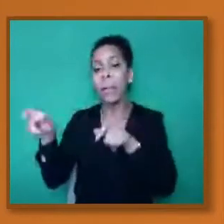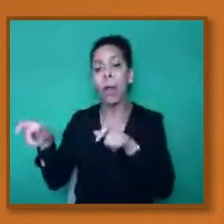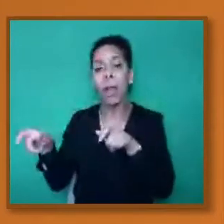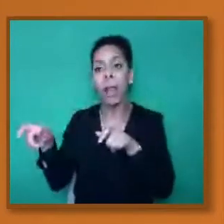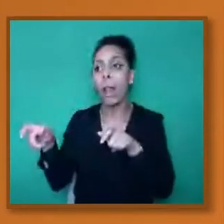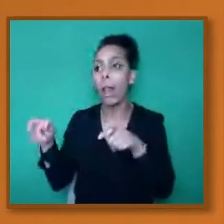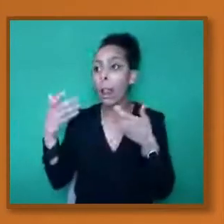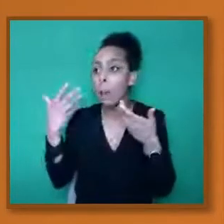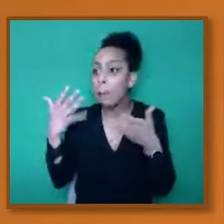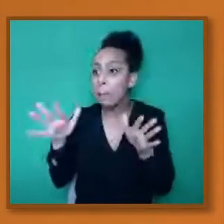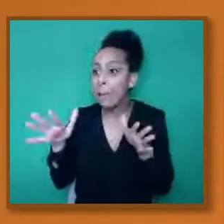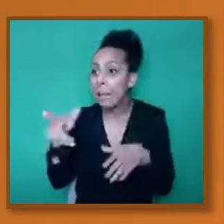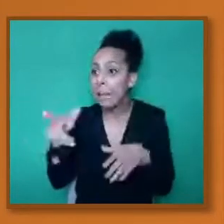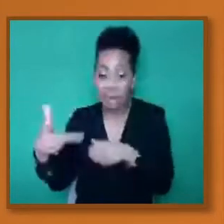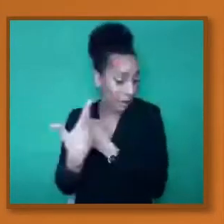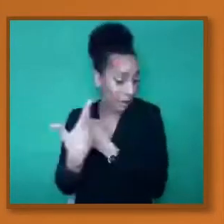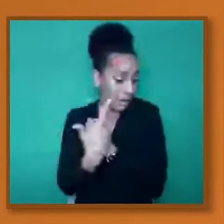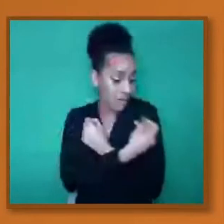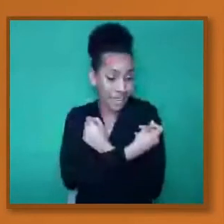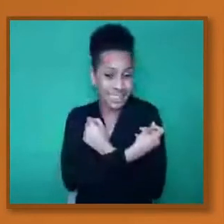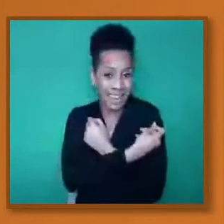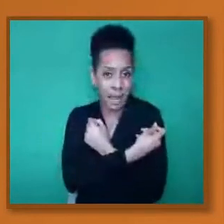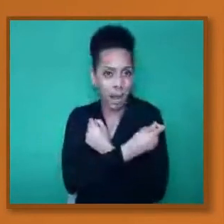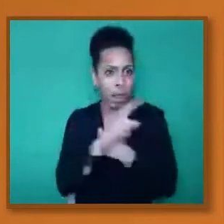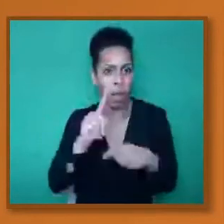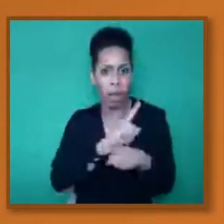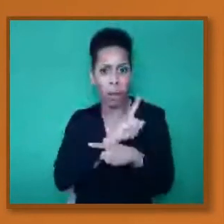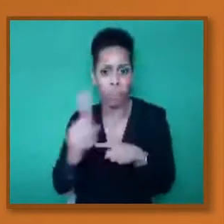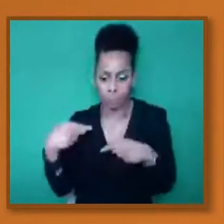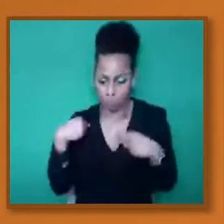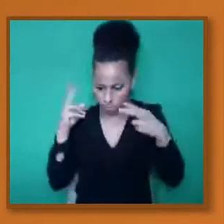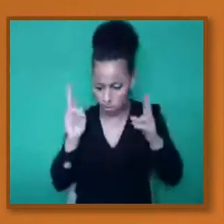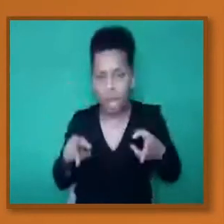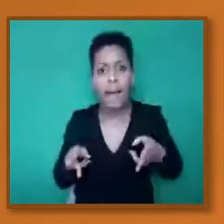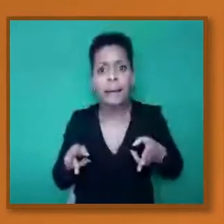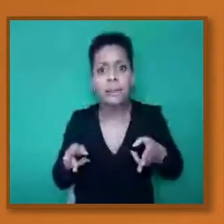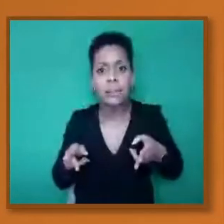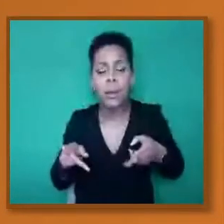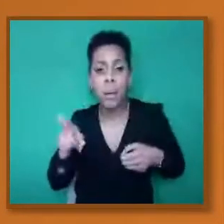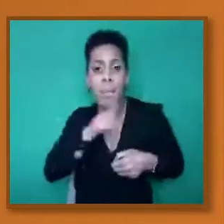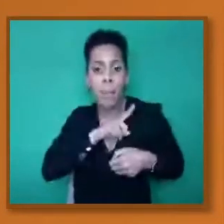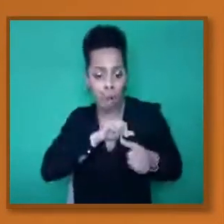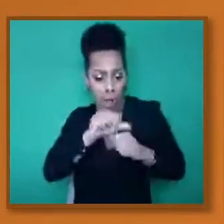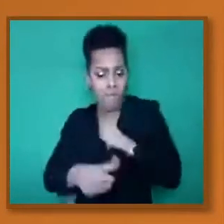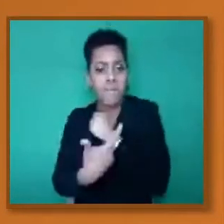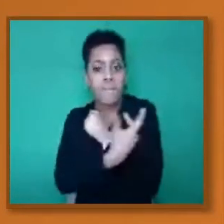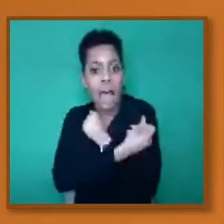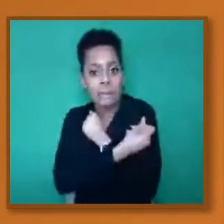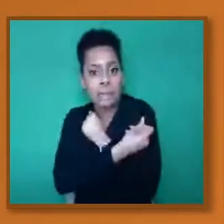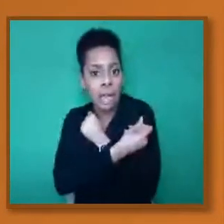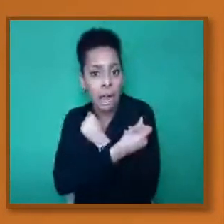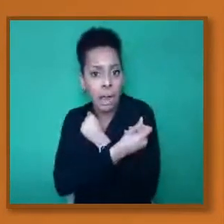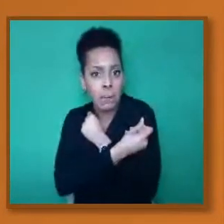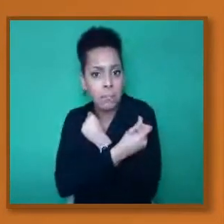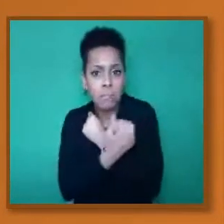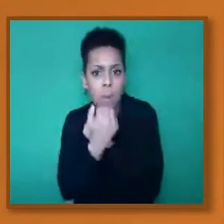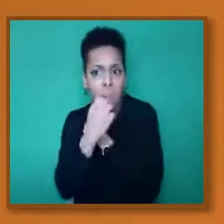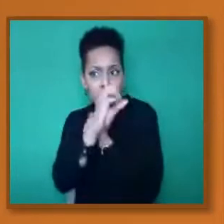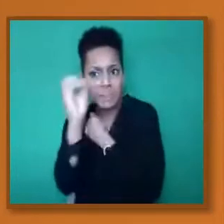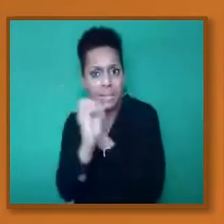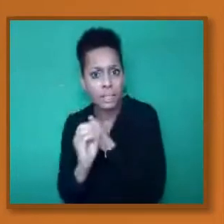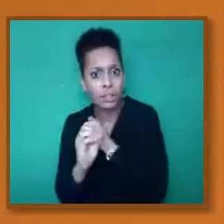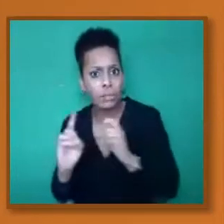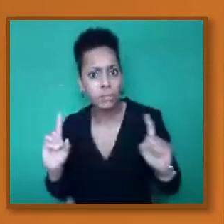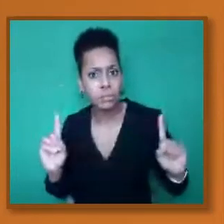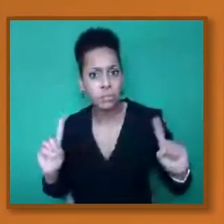taken the vaccine have died in connection with the vaccine, having received it within a few